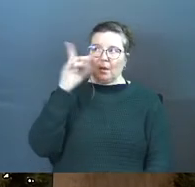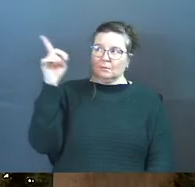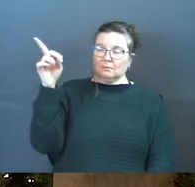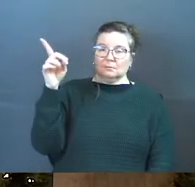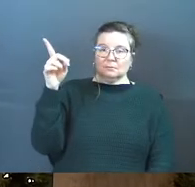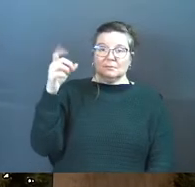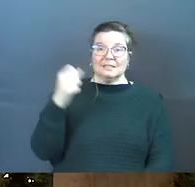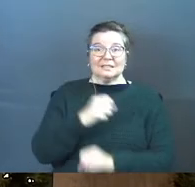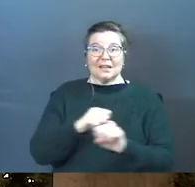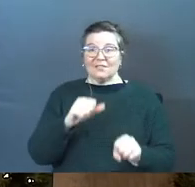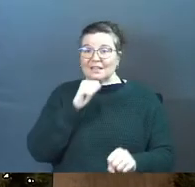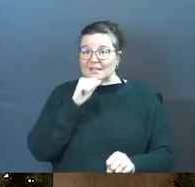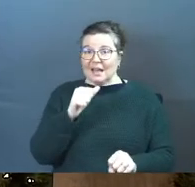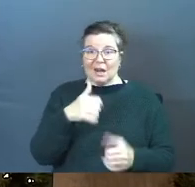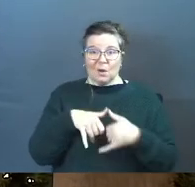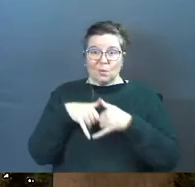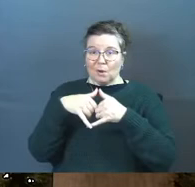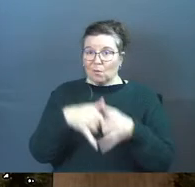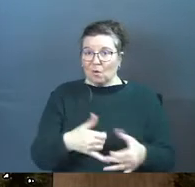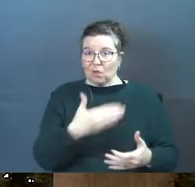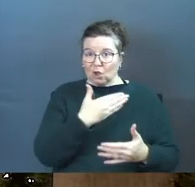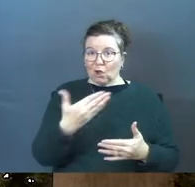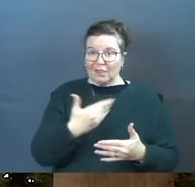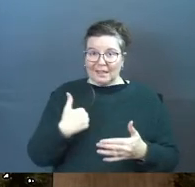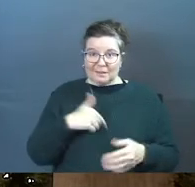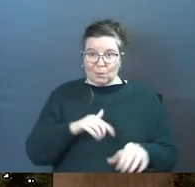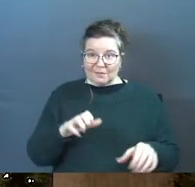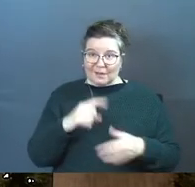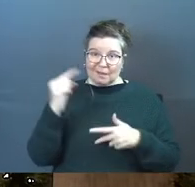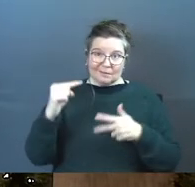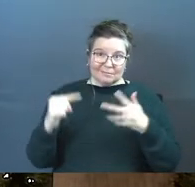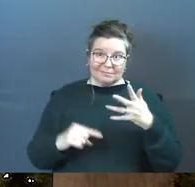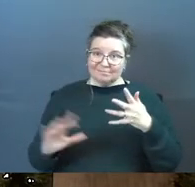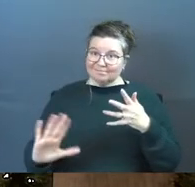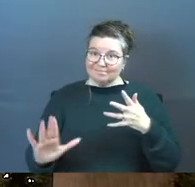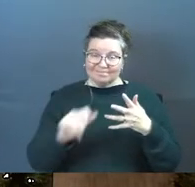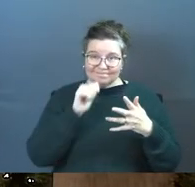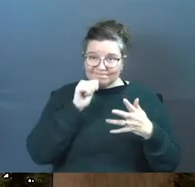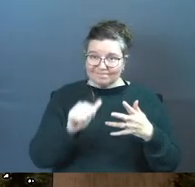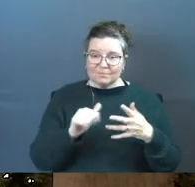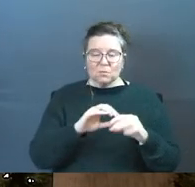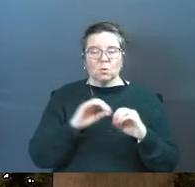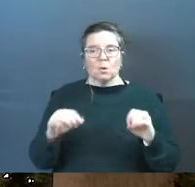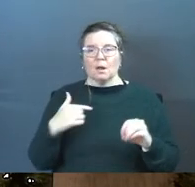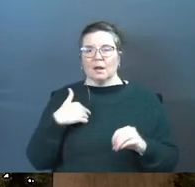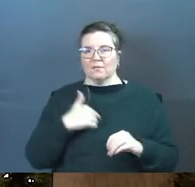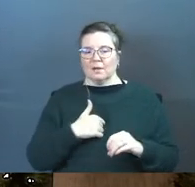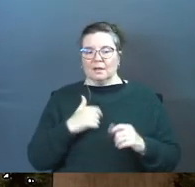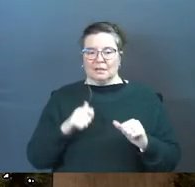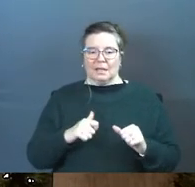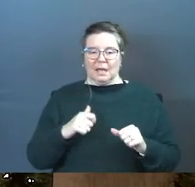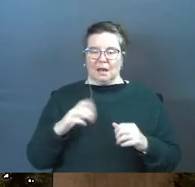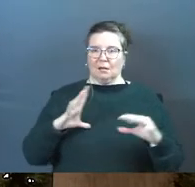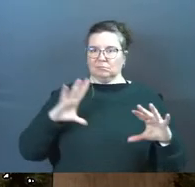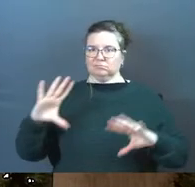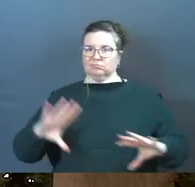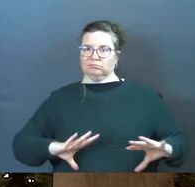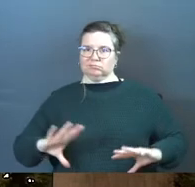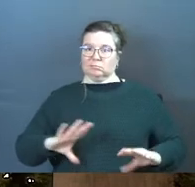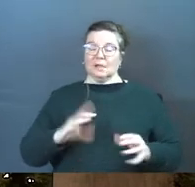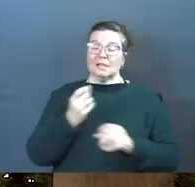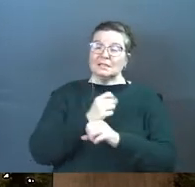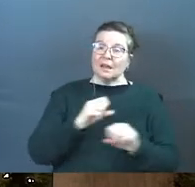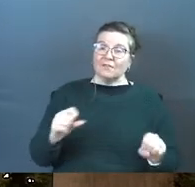God. Salvation is not a reward for the good things that we have done. No way. So none of us can boast about it.